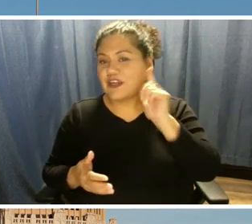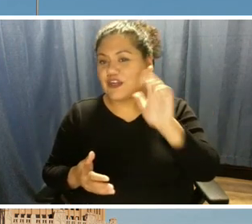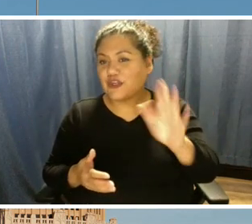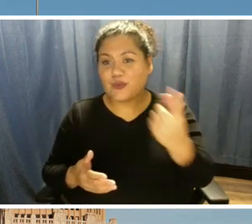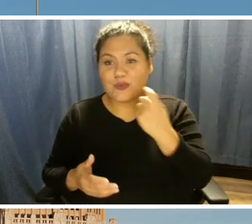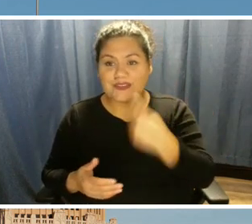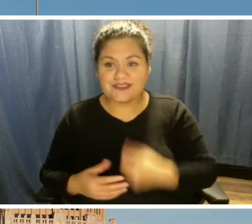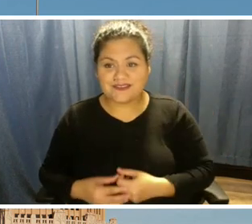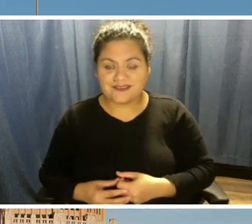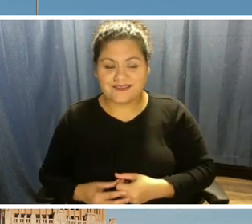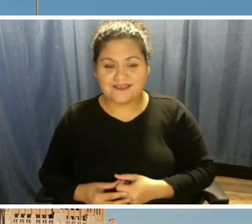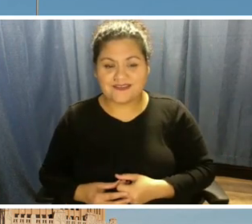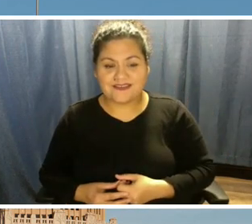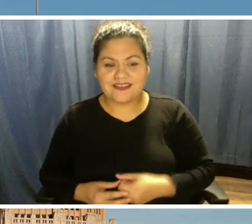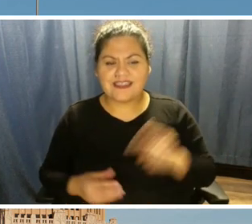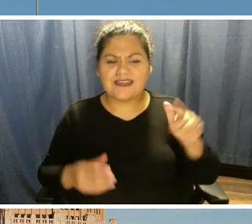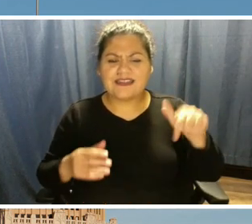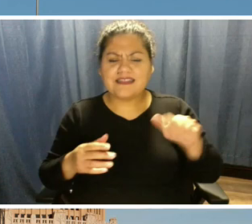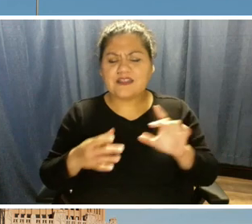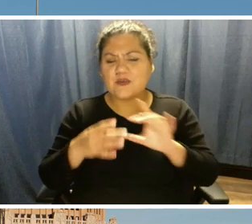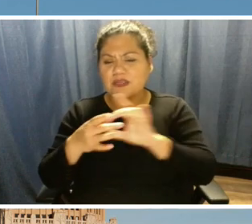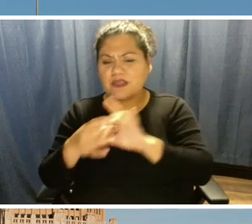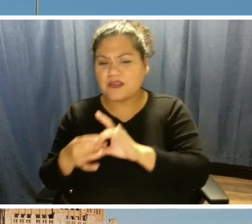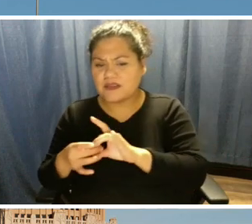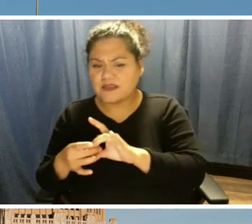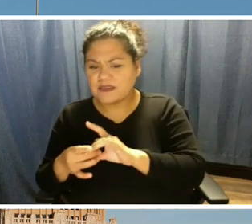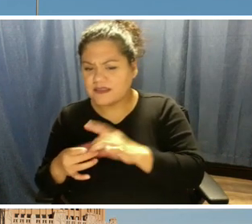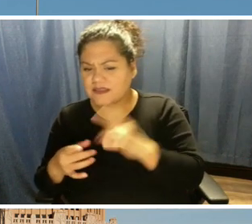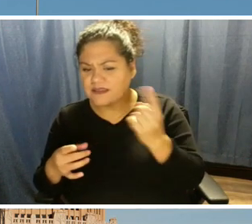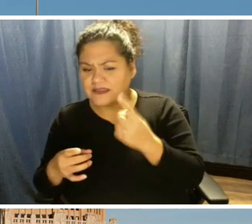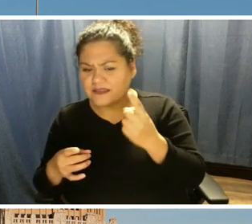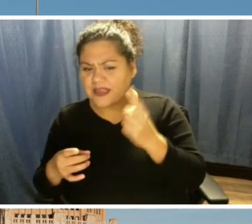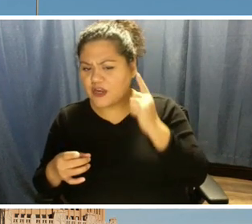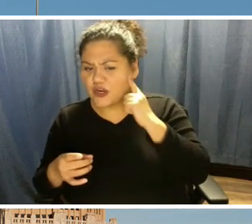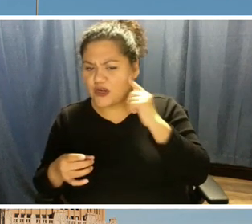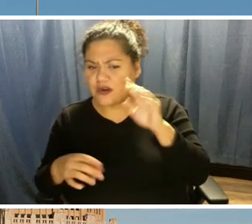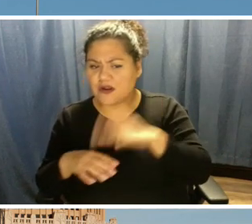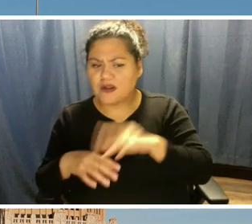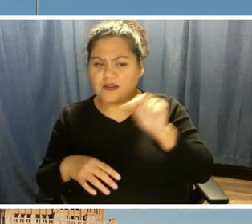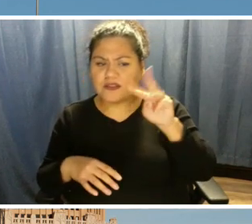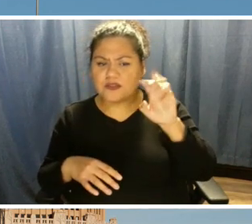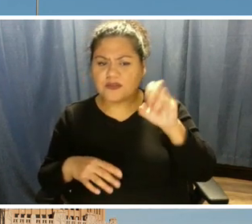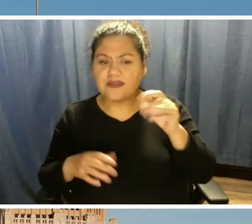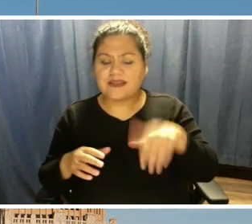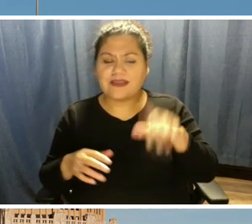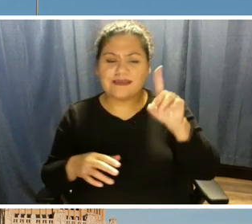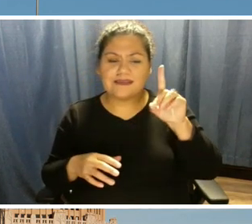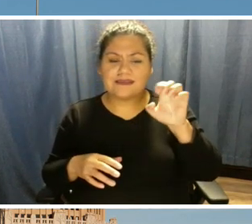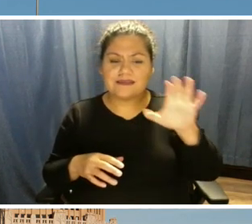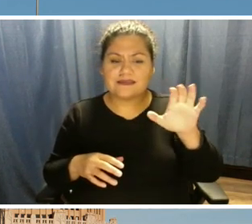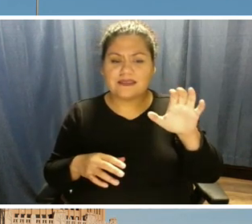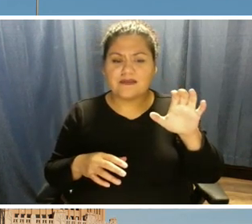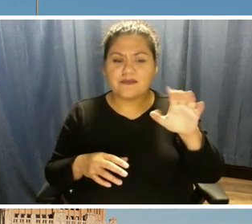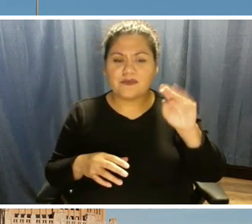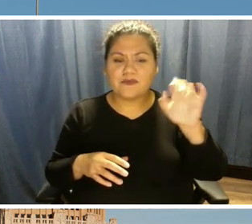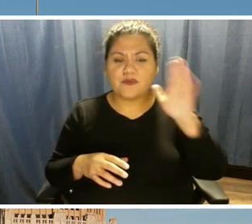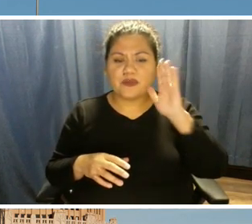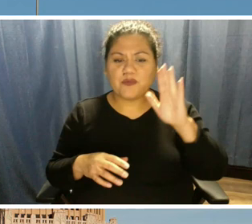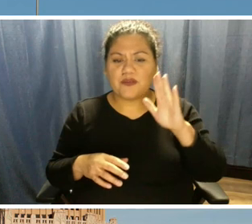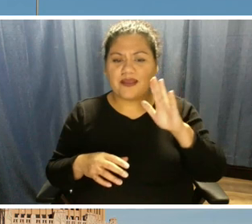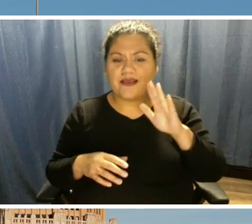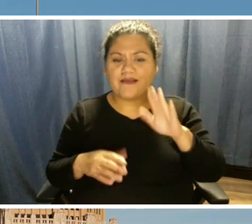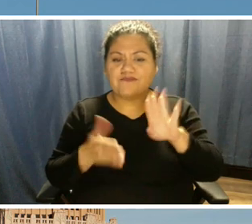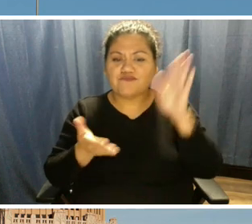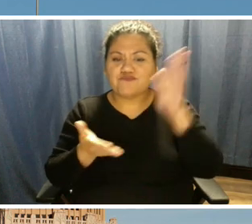Okay. This was in regards to something I heard in the news that on our December bill, we were going to get a break because of what happened in